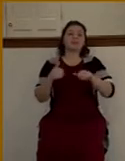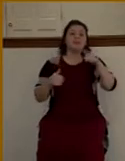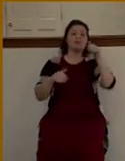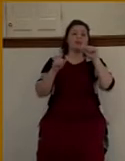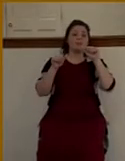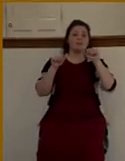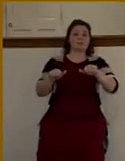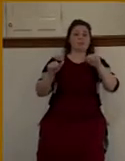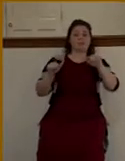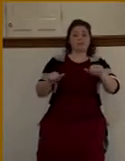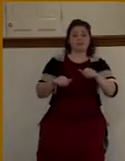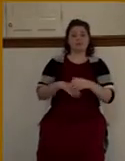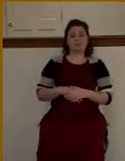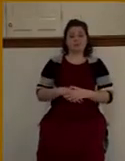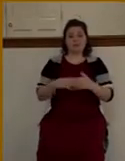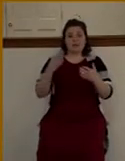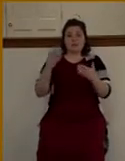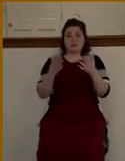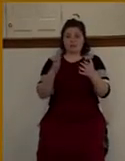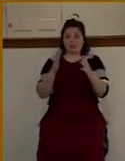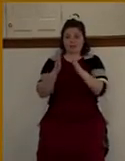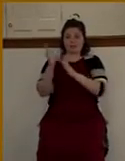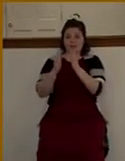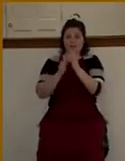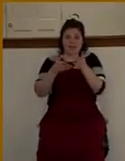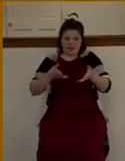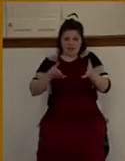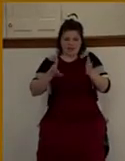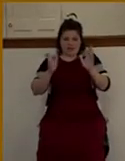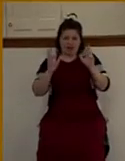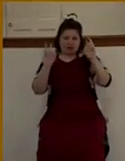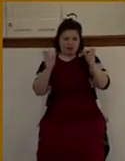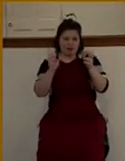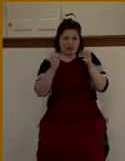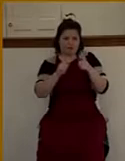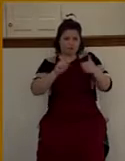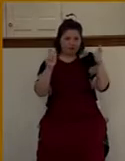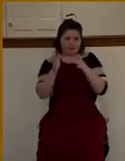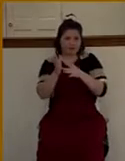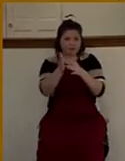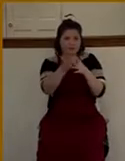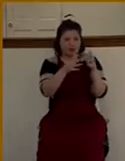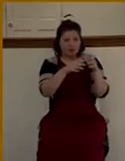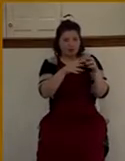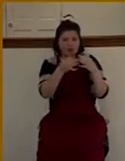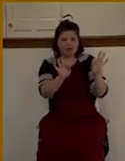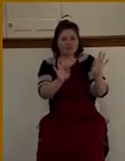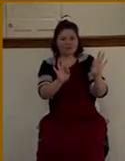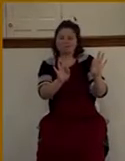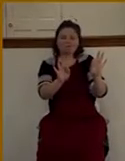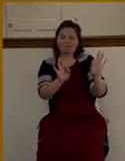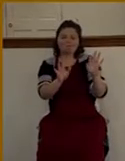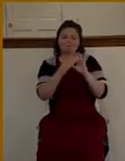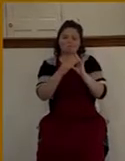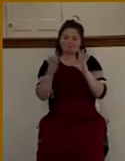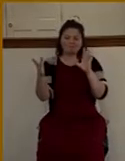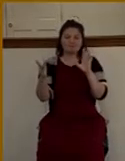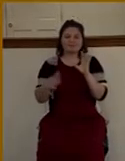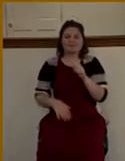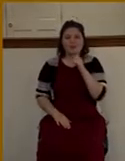Perhaps Jesus didn't let a big fish get away. Just maybe Jesus didn't blow it here.